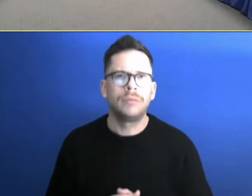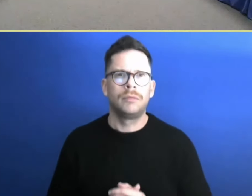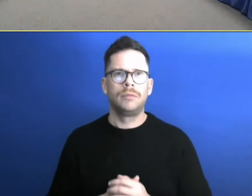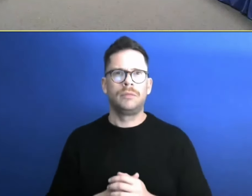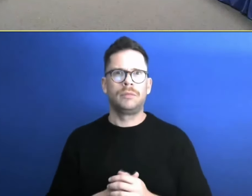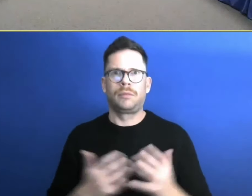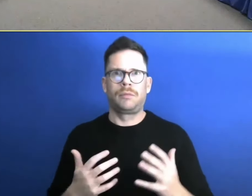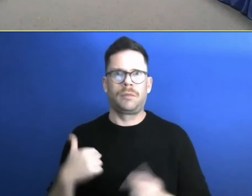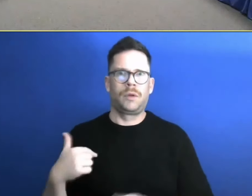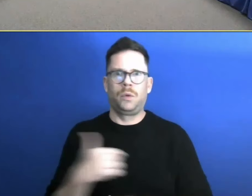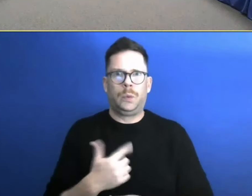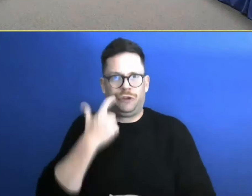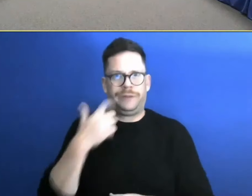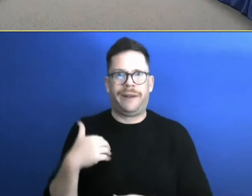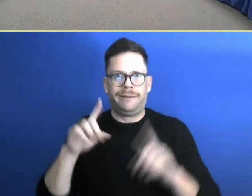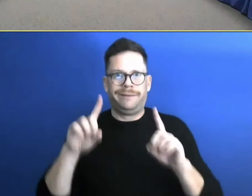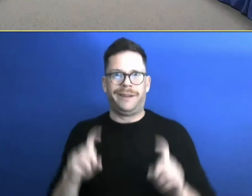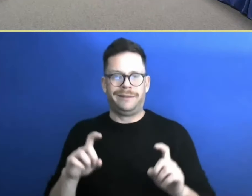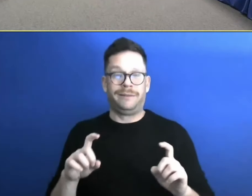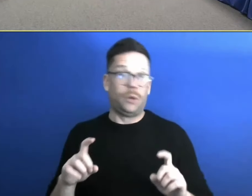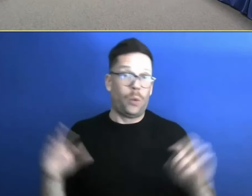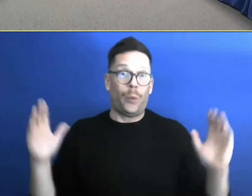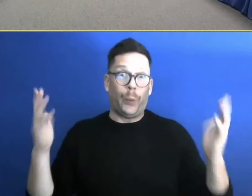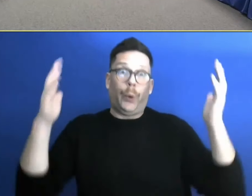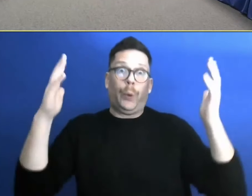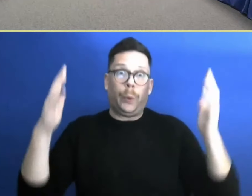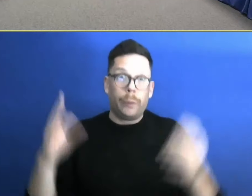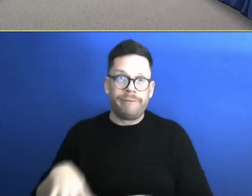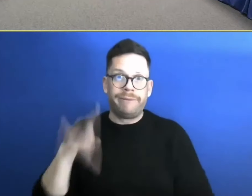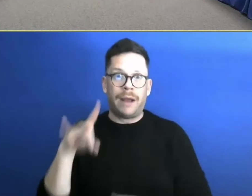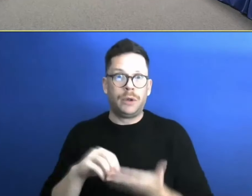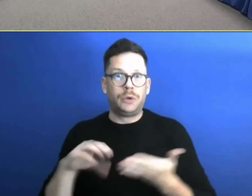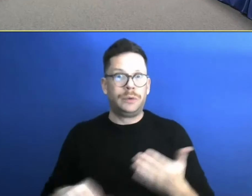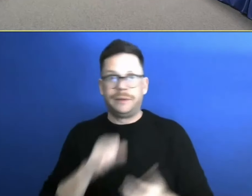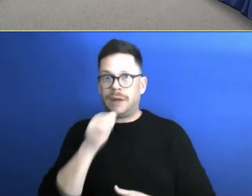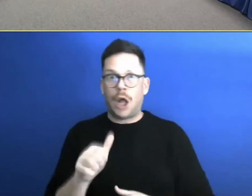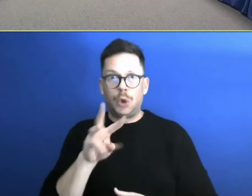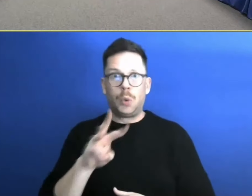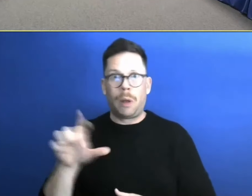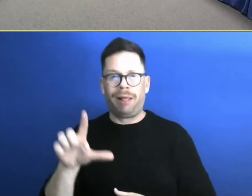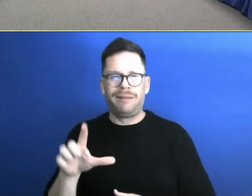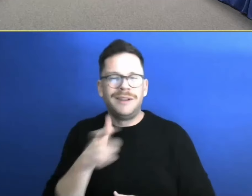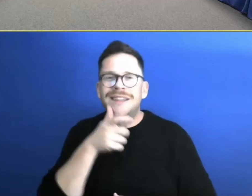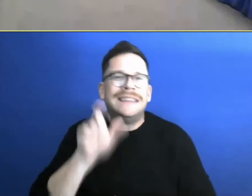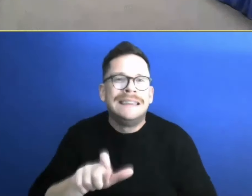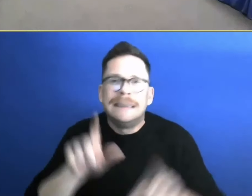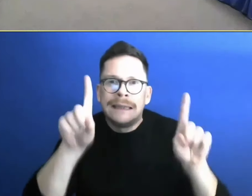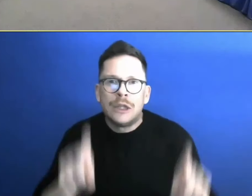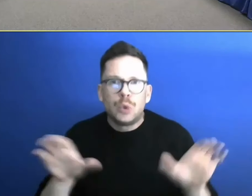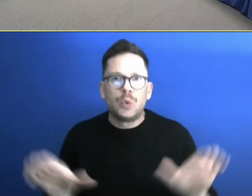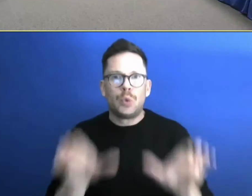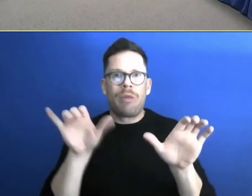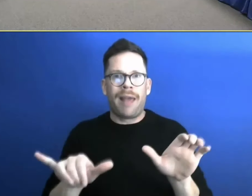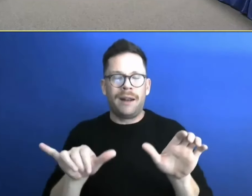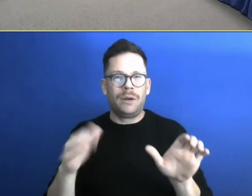out that kids didn't do well. Well, I didn't have to have my students take a test to figure that out. Right? Because the fact of the matter was, we knew that we weren't having our education